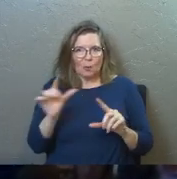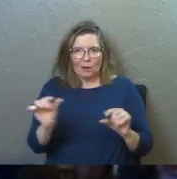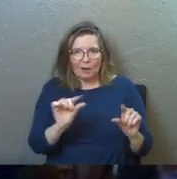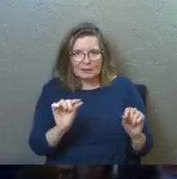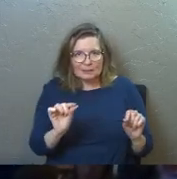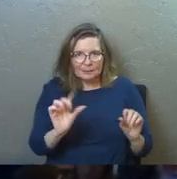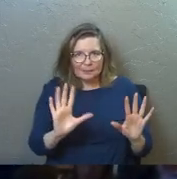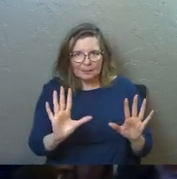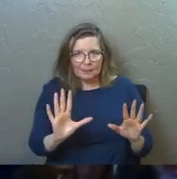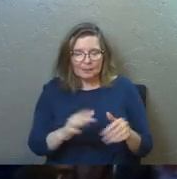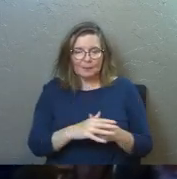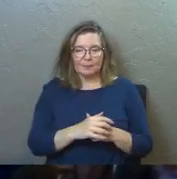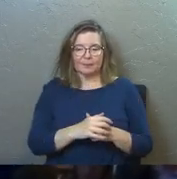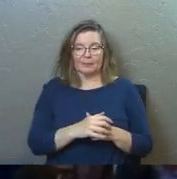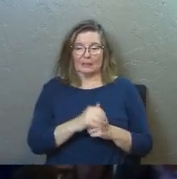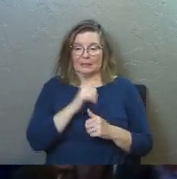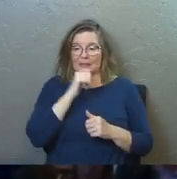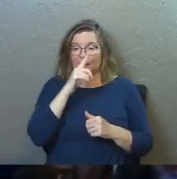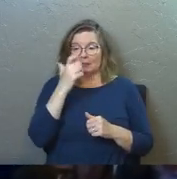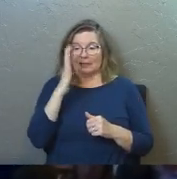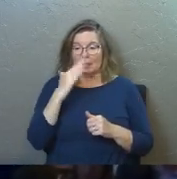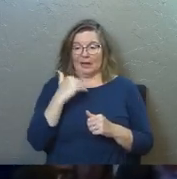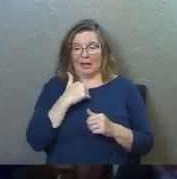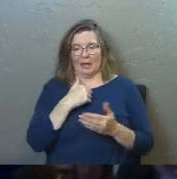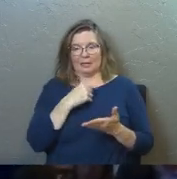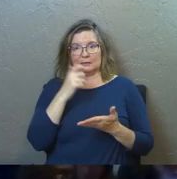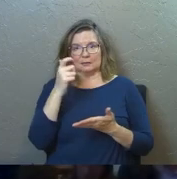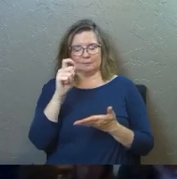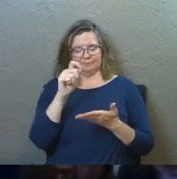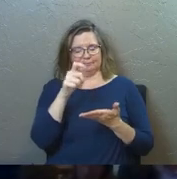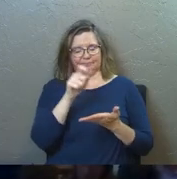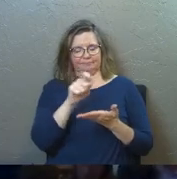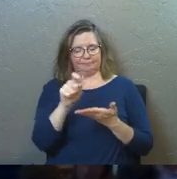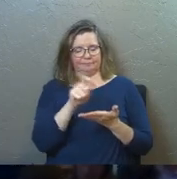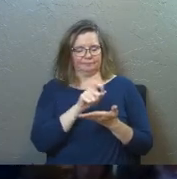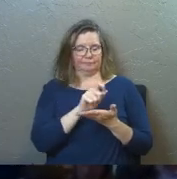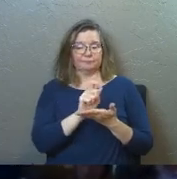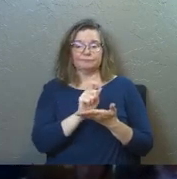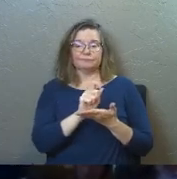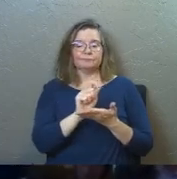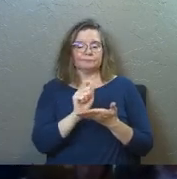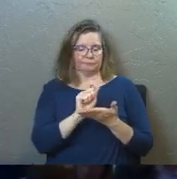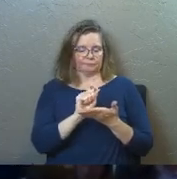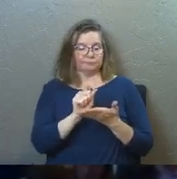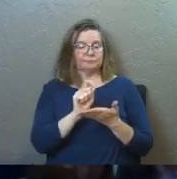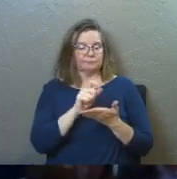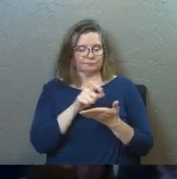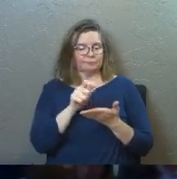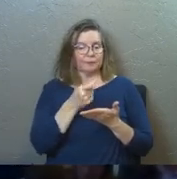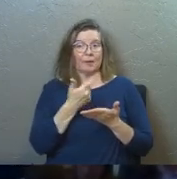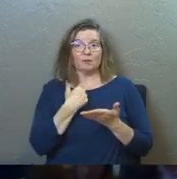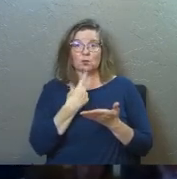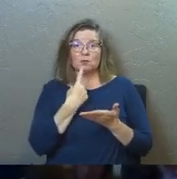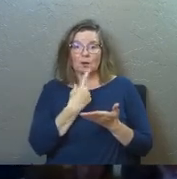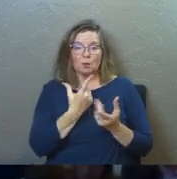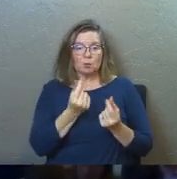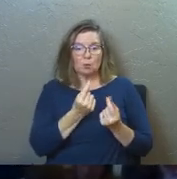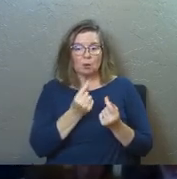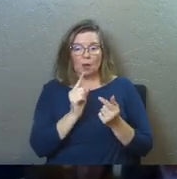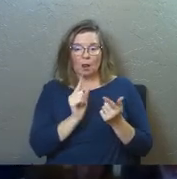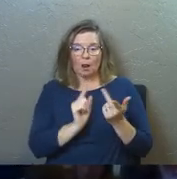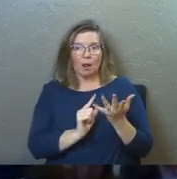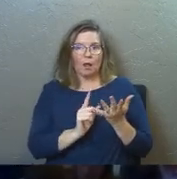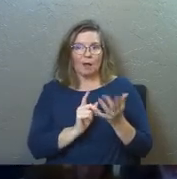gossip. It's not because God's got a clipboard, and he's watching your every word, and he's keeping track of all of your sins,